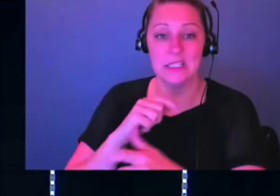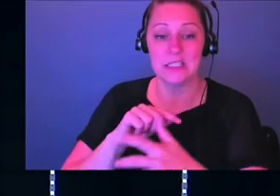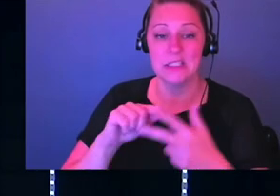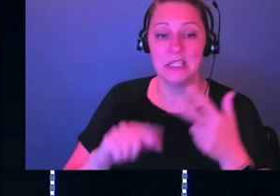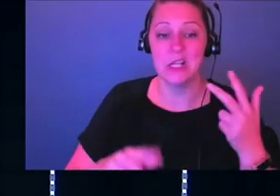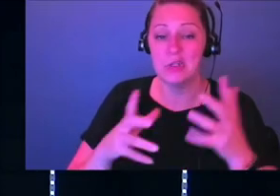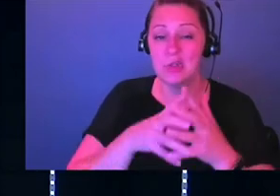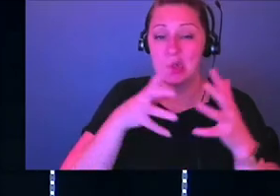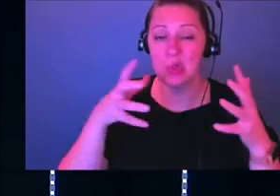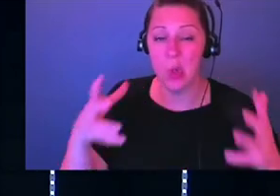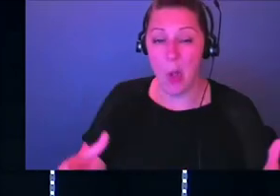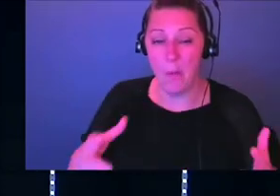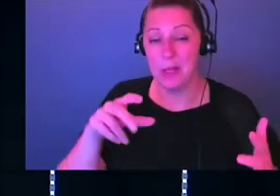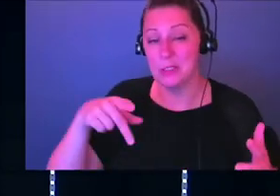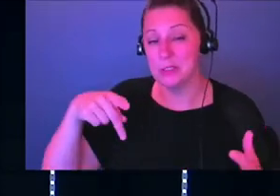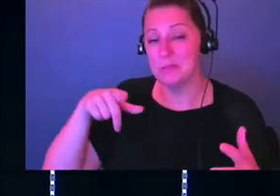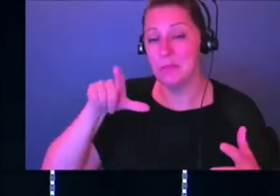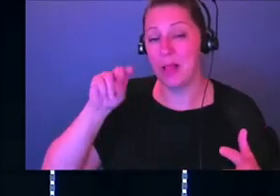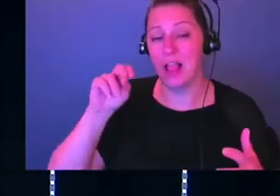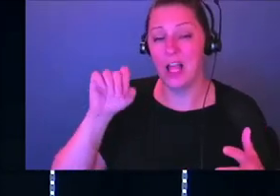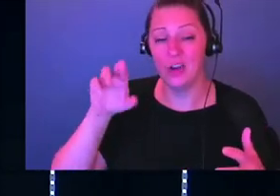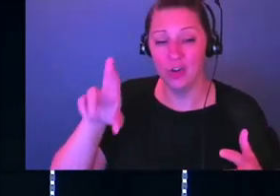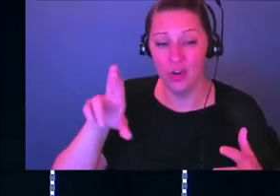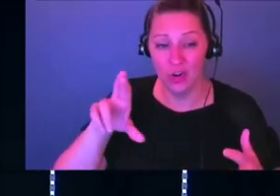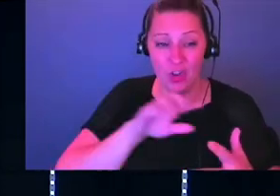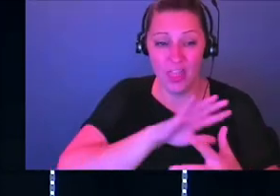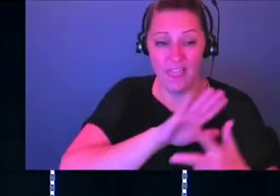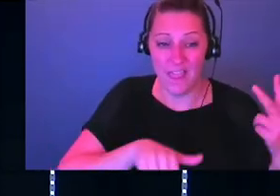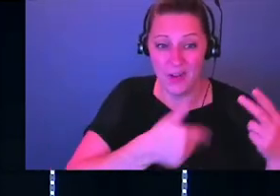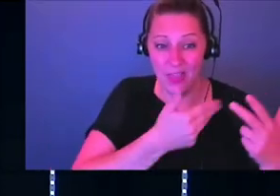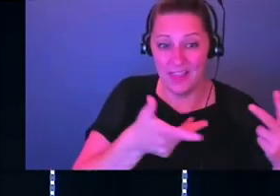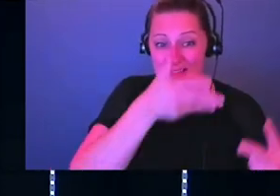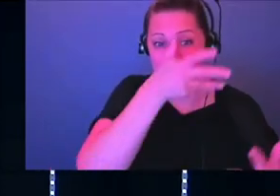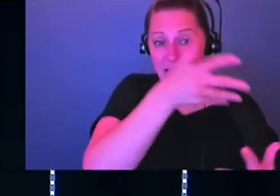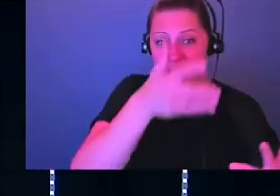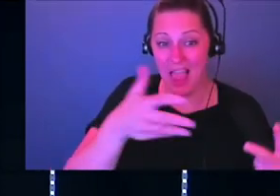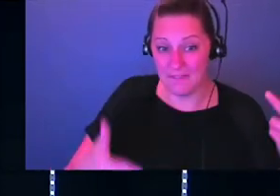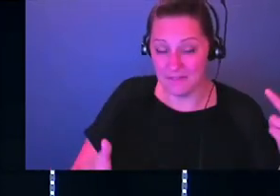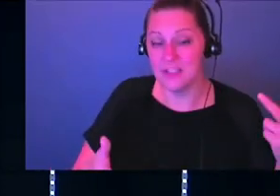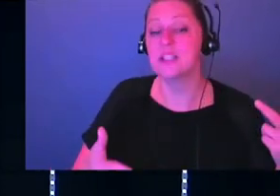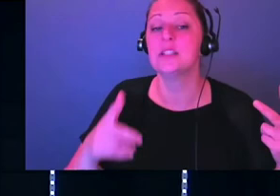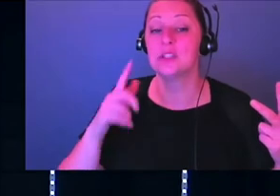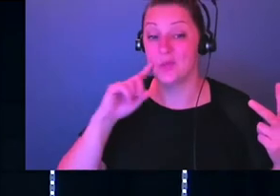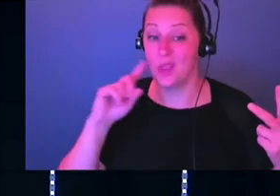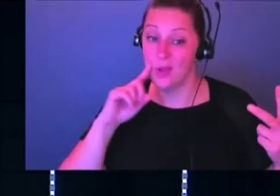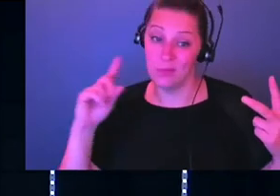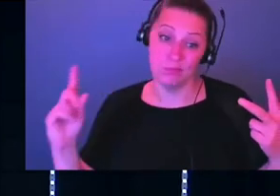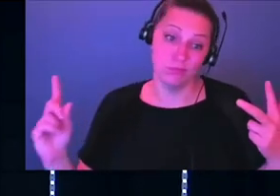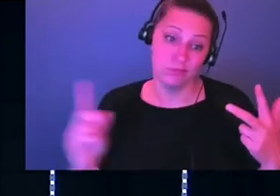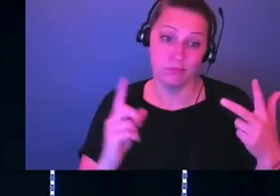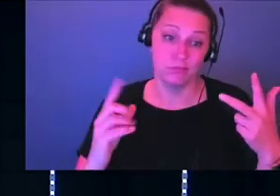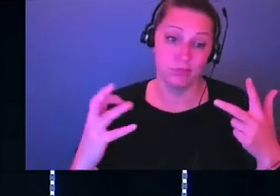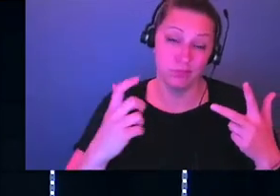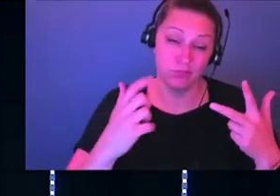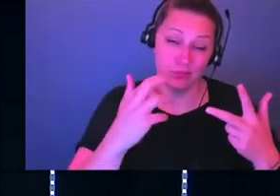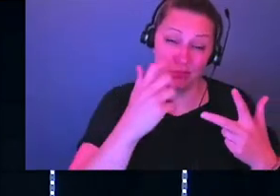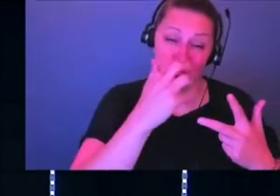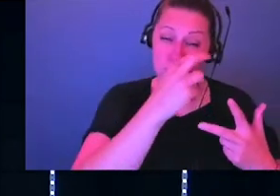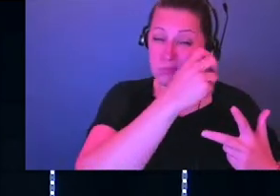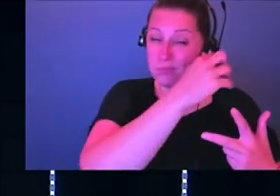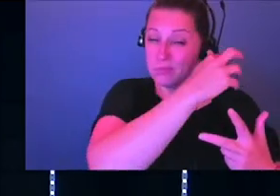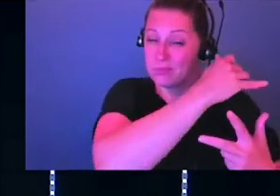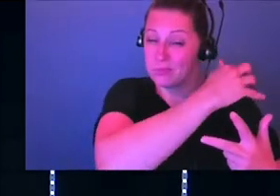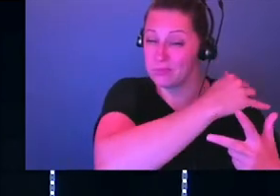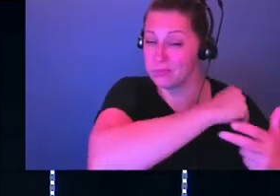plunder amongst the enemies that were defeated that it took, it took Judah three days to gather it all. Three days to go, this is all